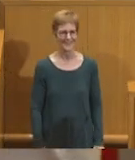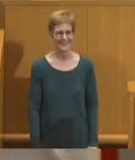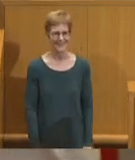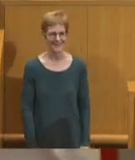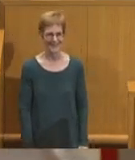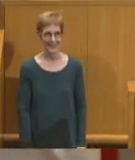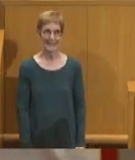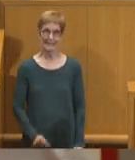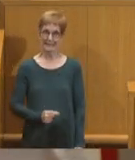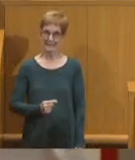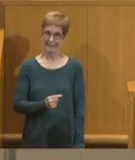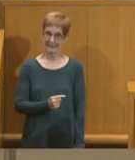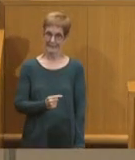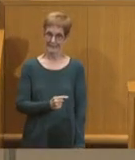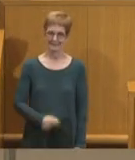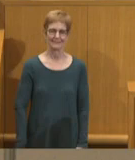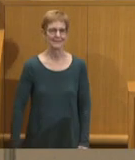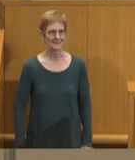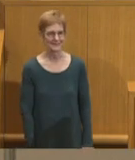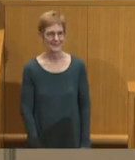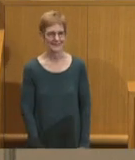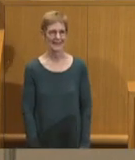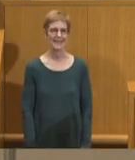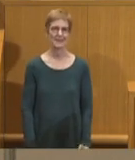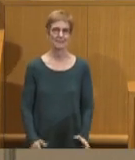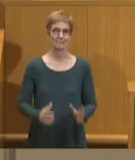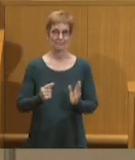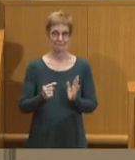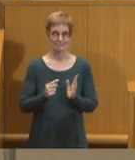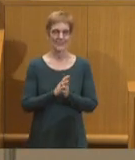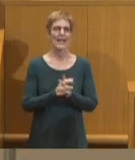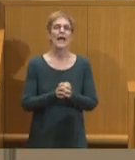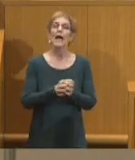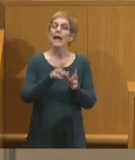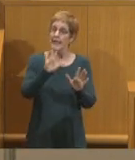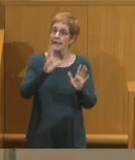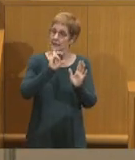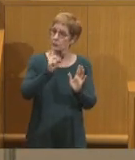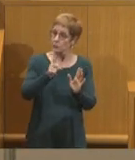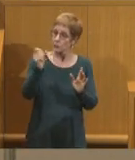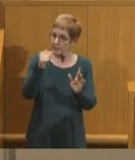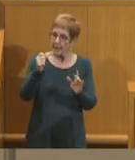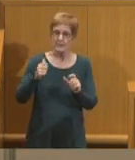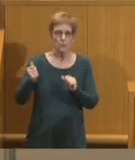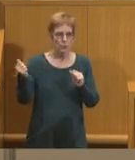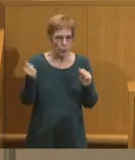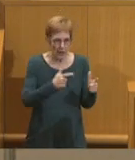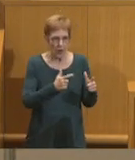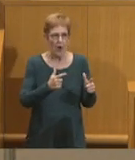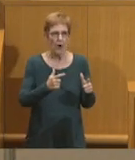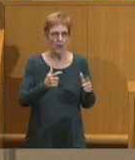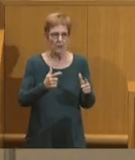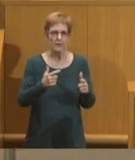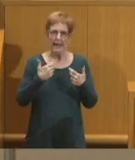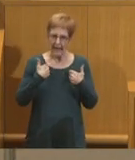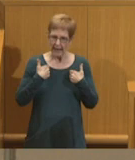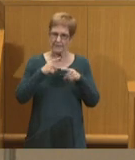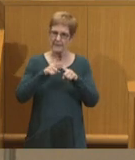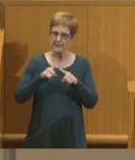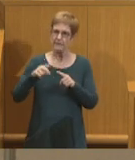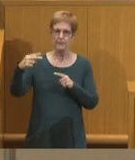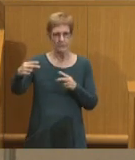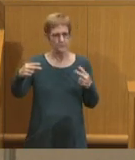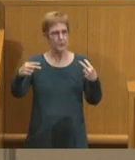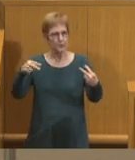It is true that we all bring a different view on